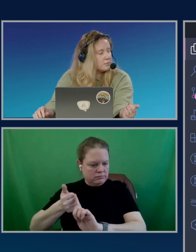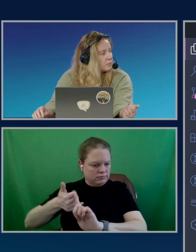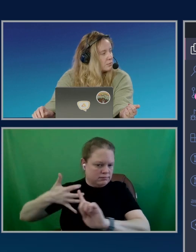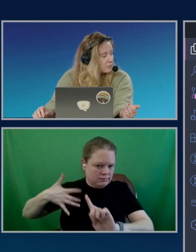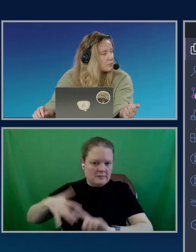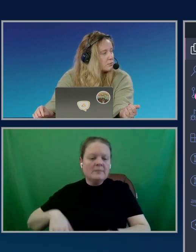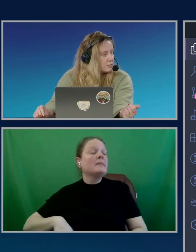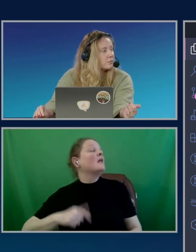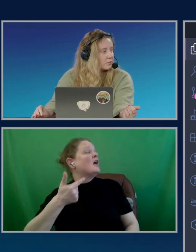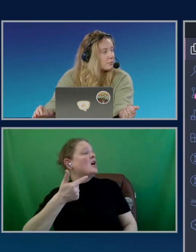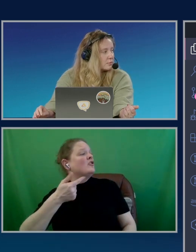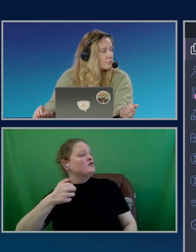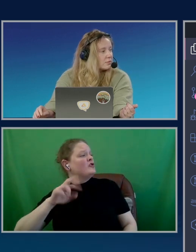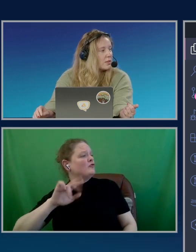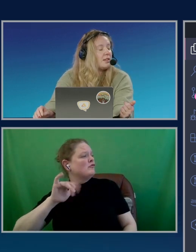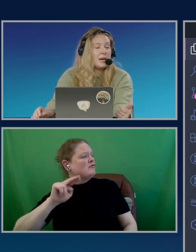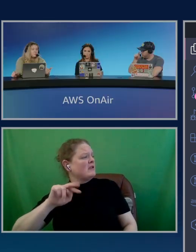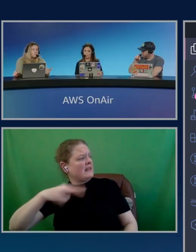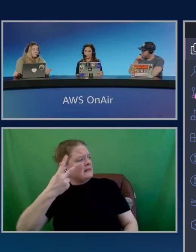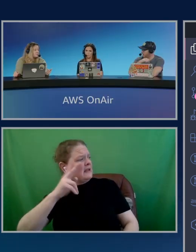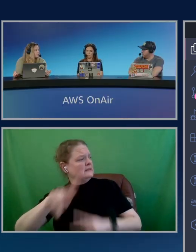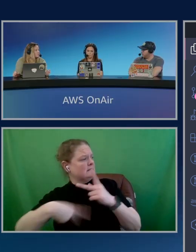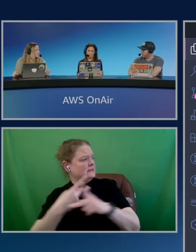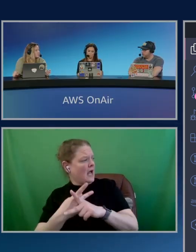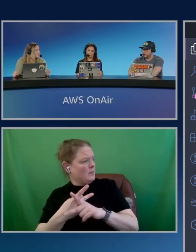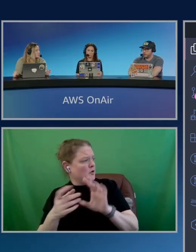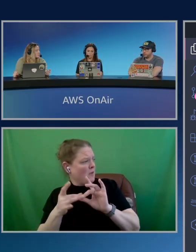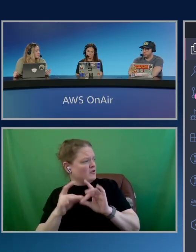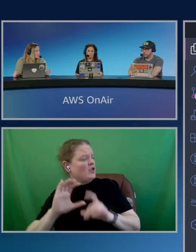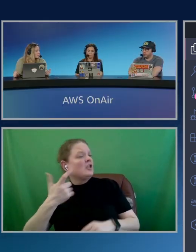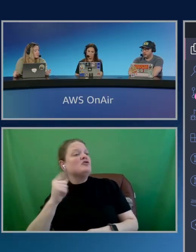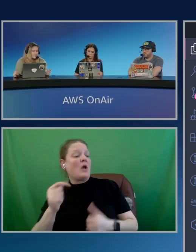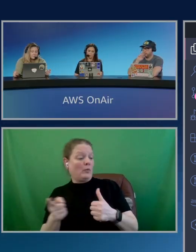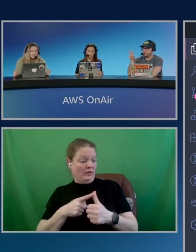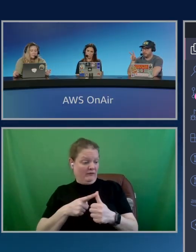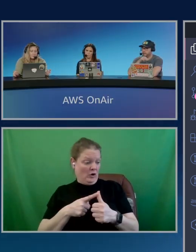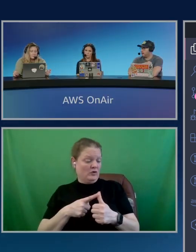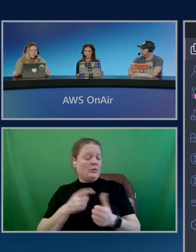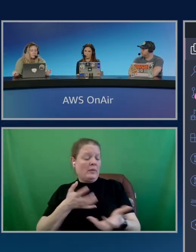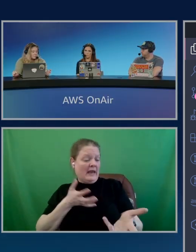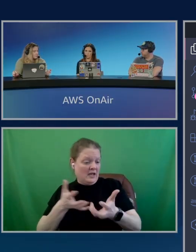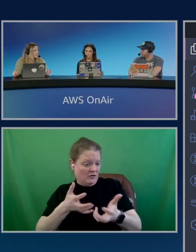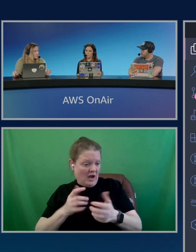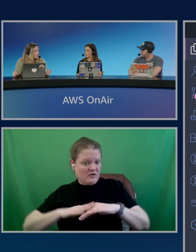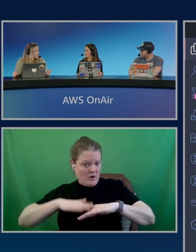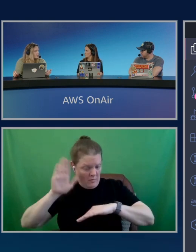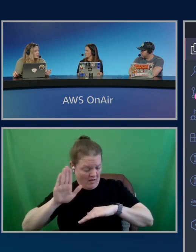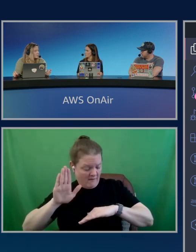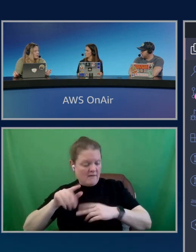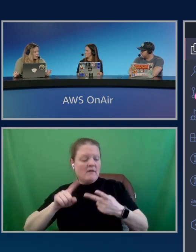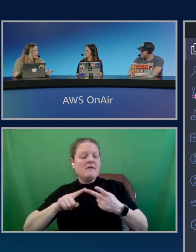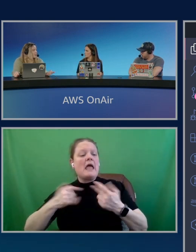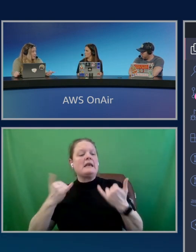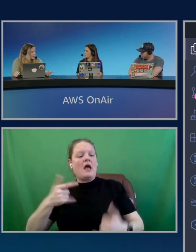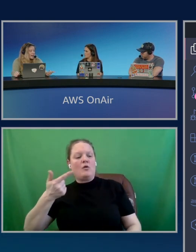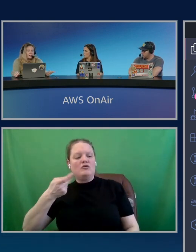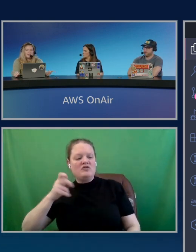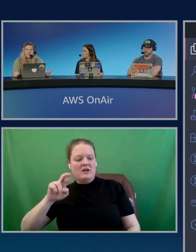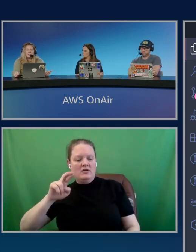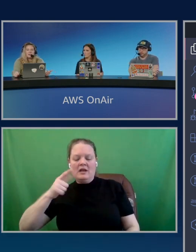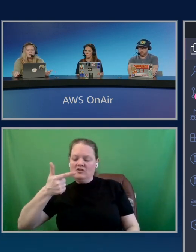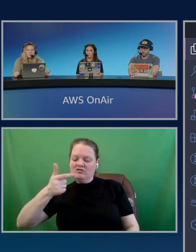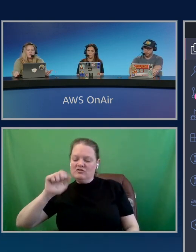type that you mentioned, right? Chat was the first one. Yep. We saw that with that interaction above. And now you're using generation, which is the second type. Yep.